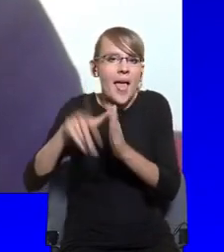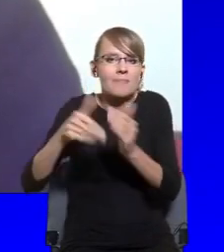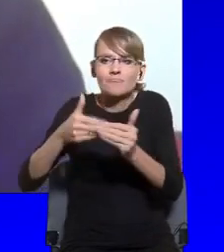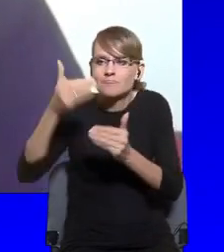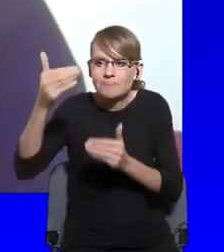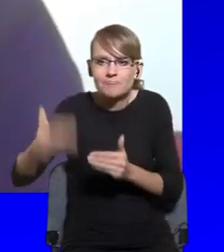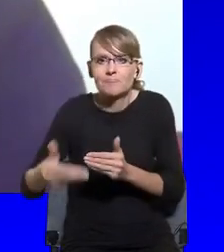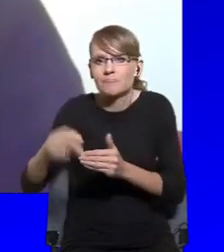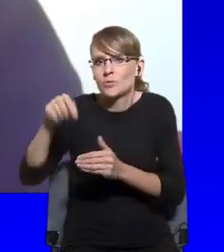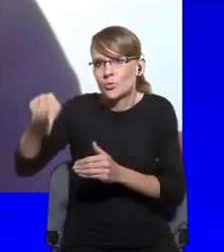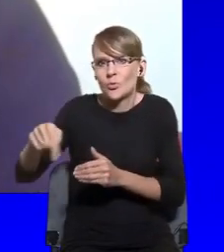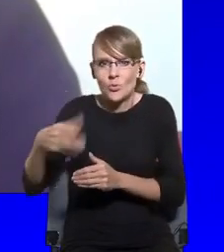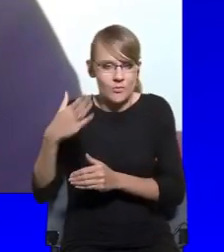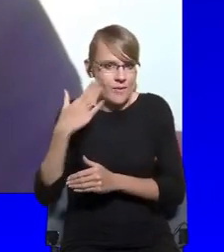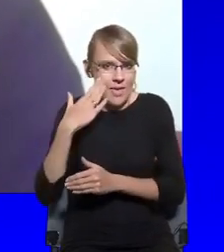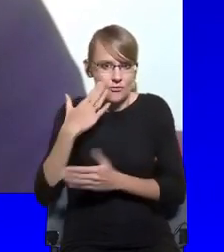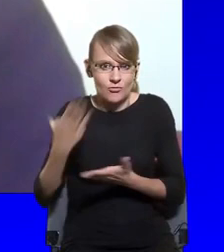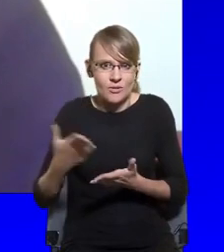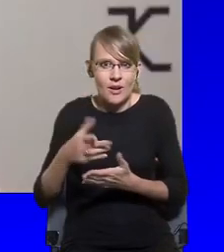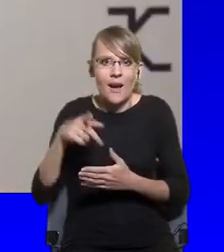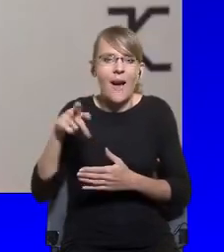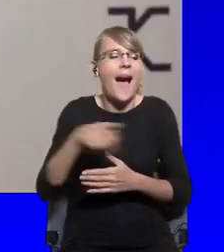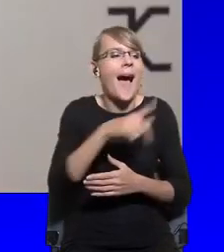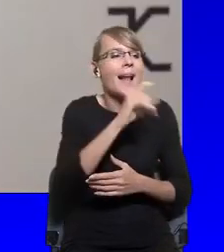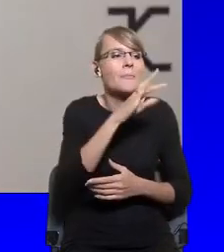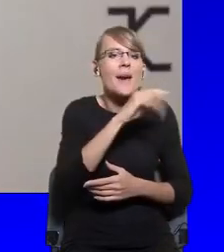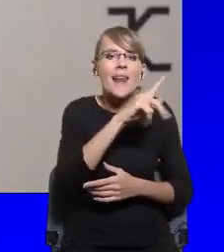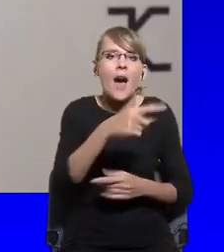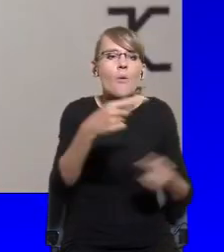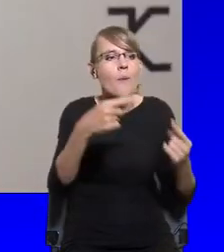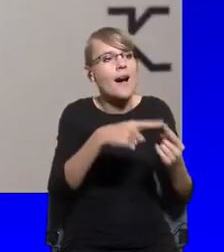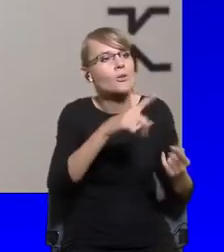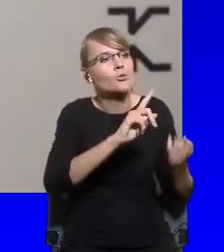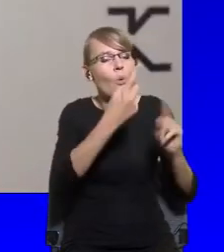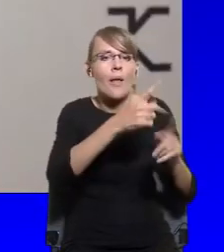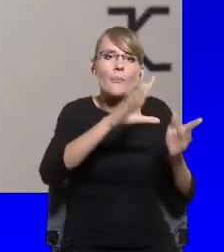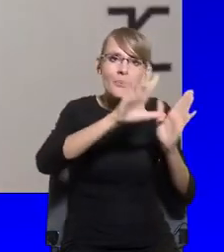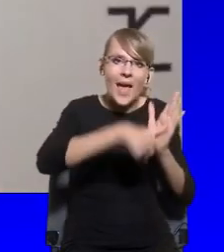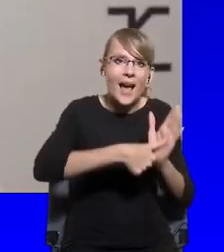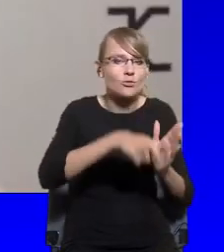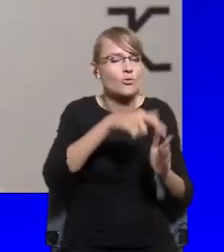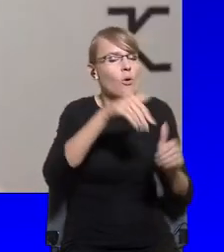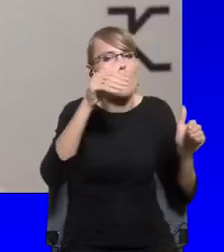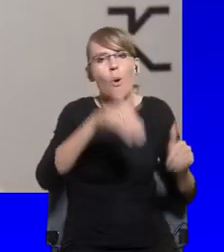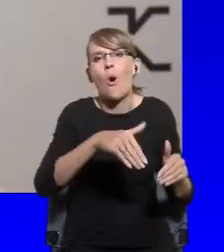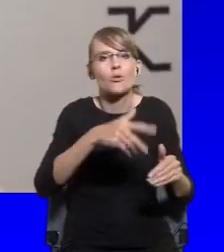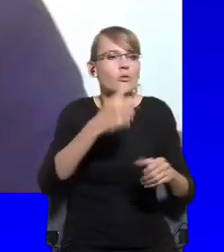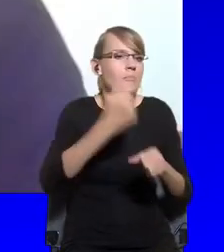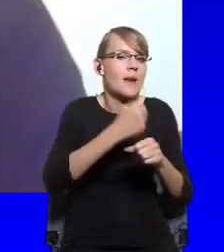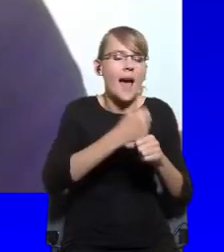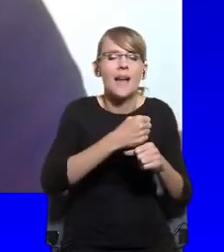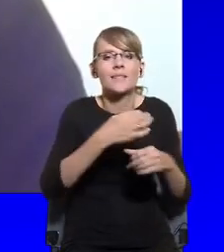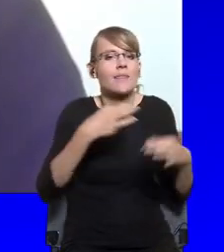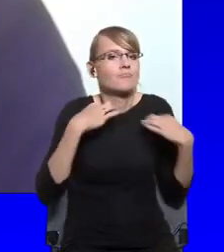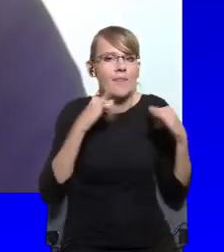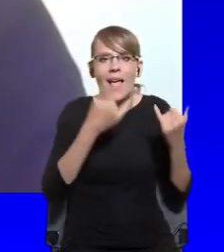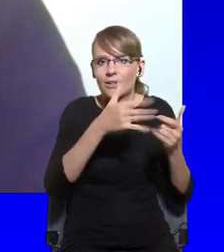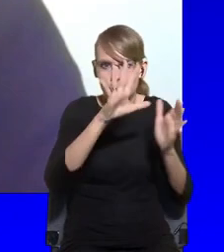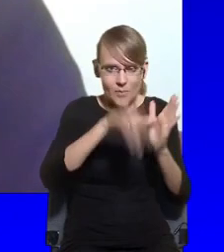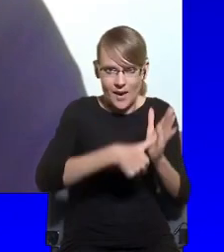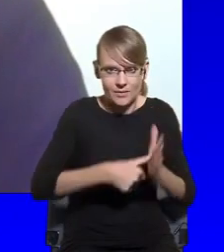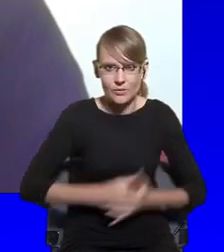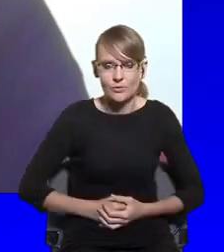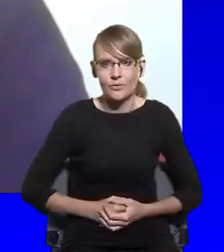from cities, but who could really work in any city if they wanted to, in many ways is very misleading.